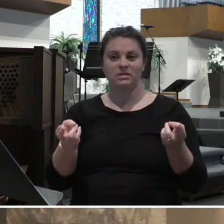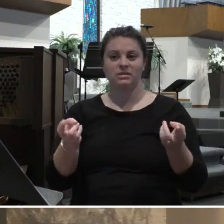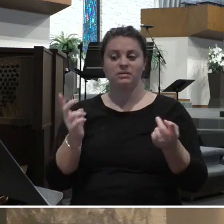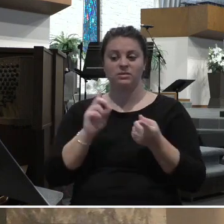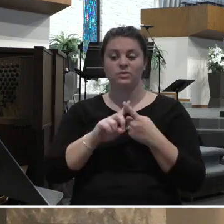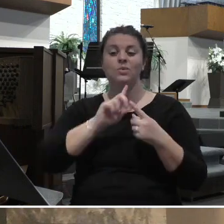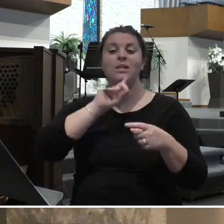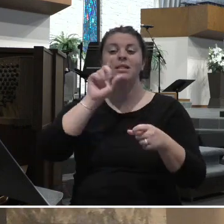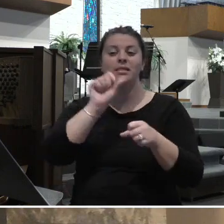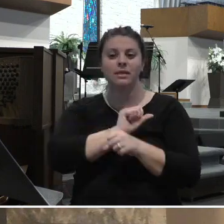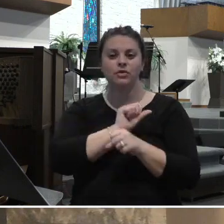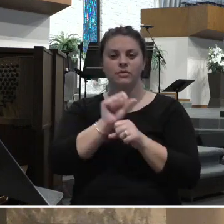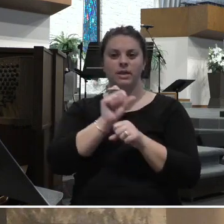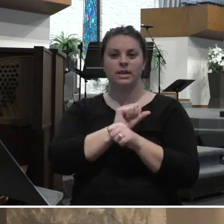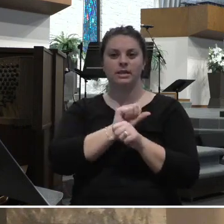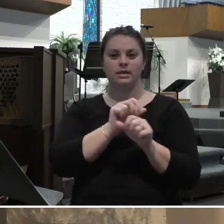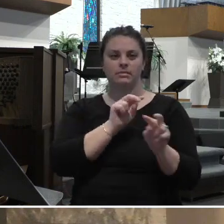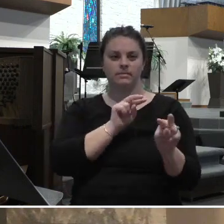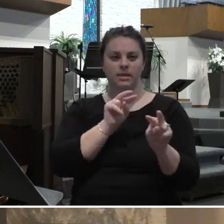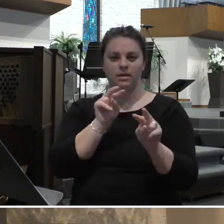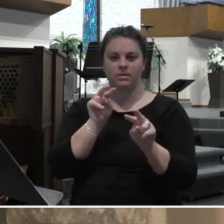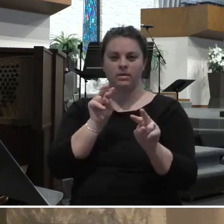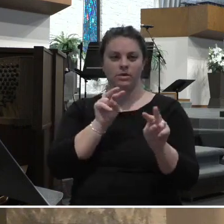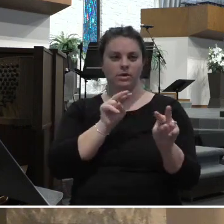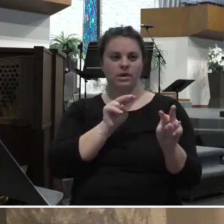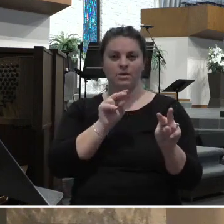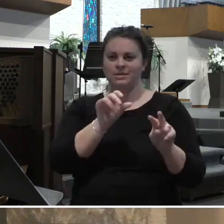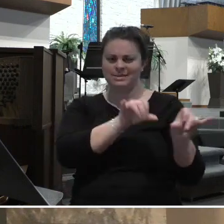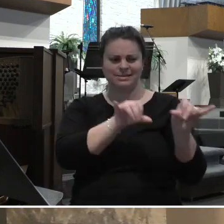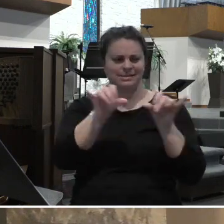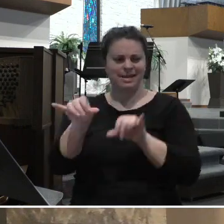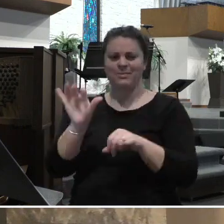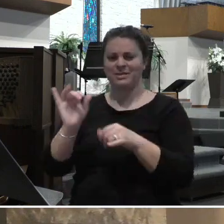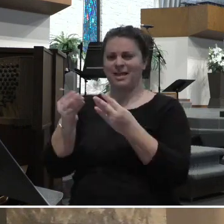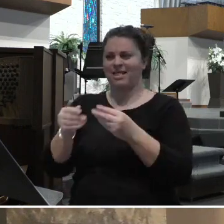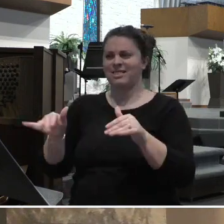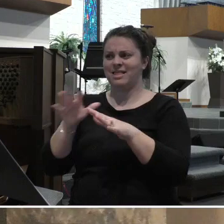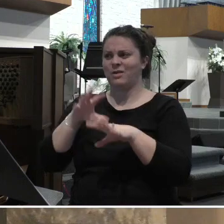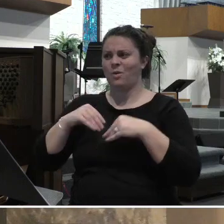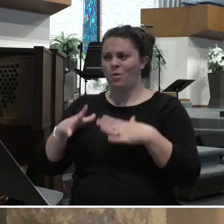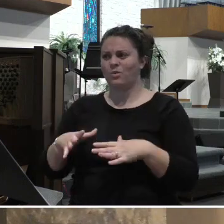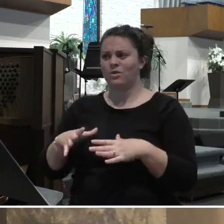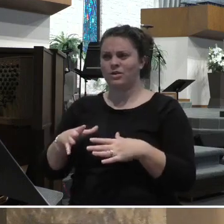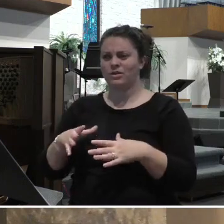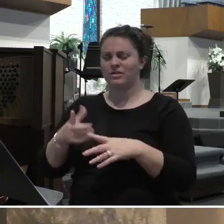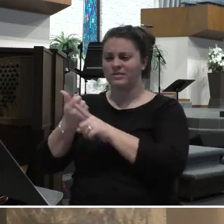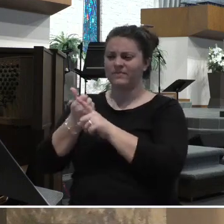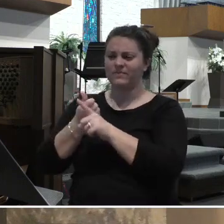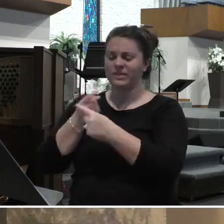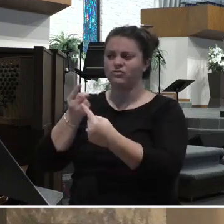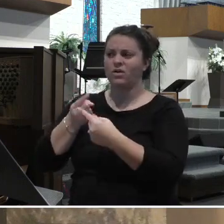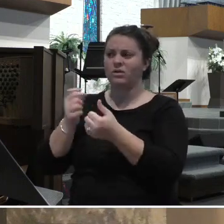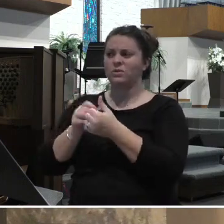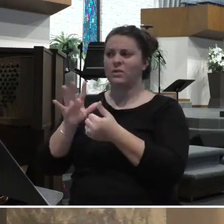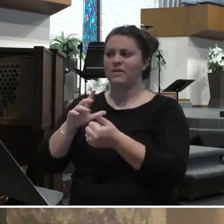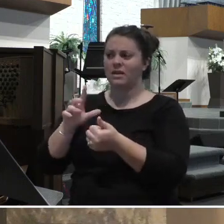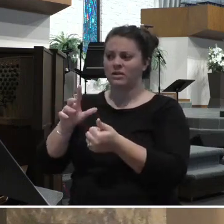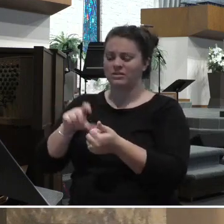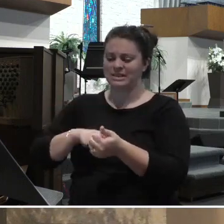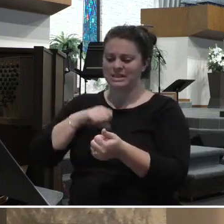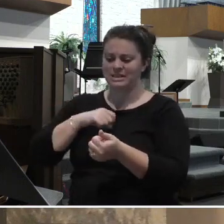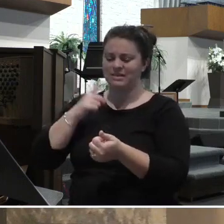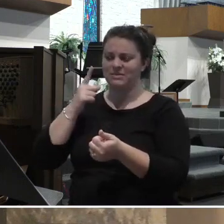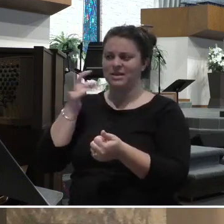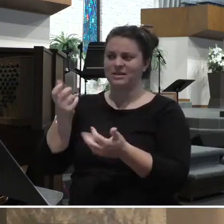be on the lookout like that landowner. Who struggles with their dignity because they do not have meaningful employment?